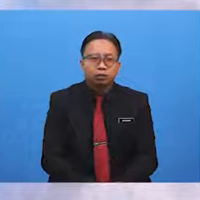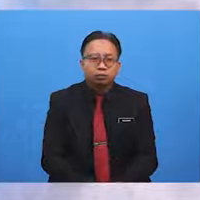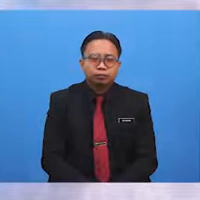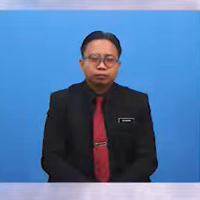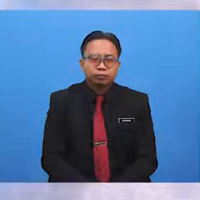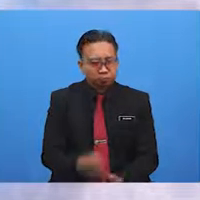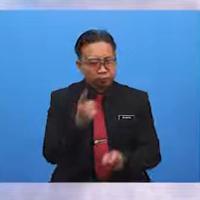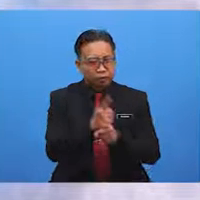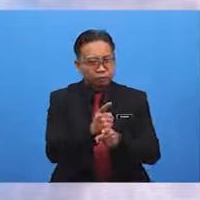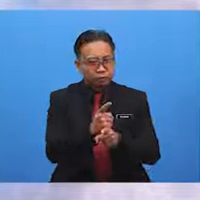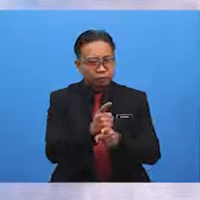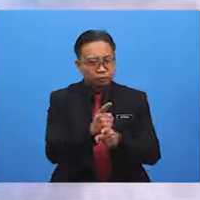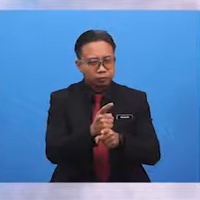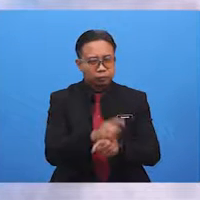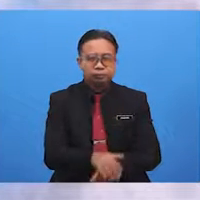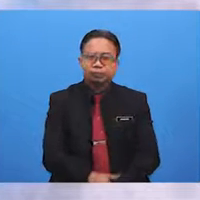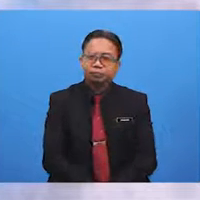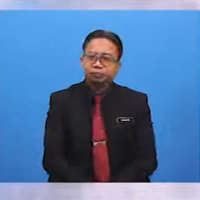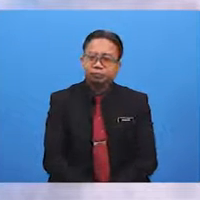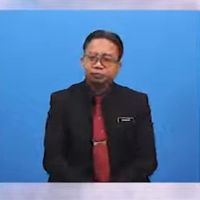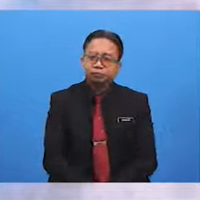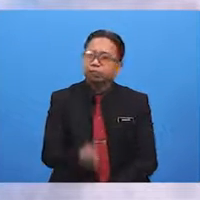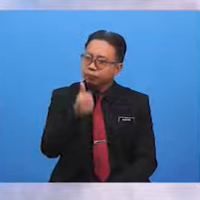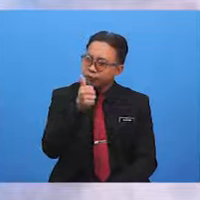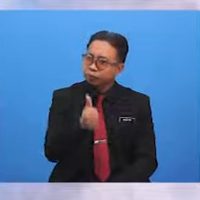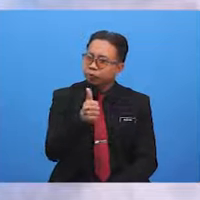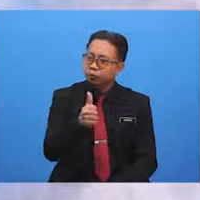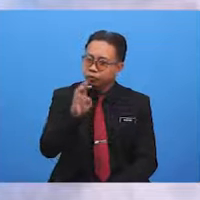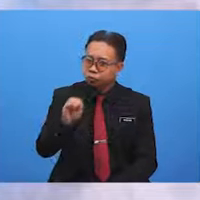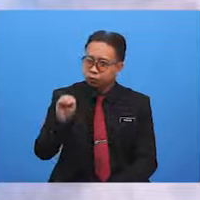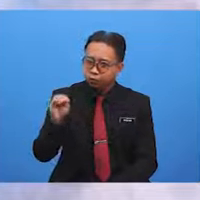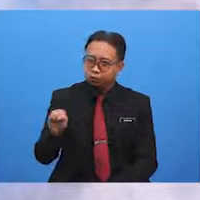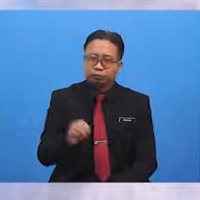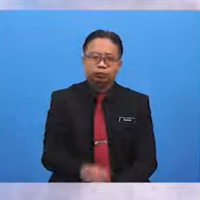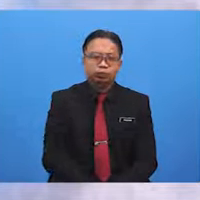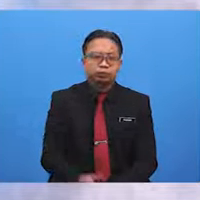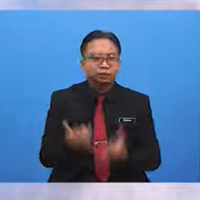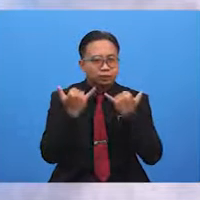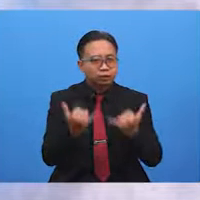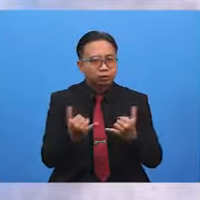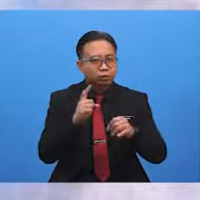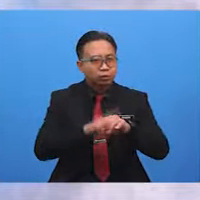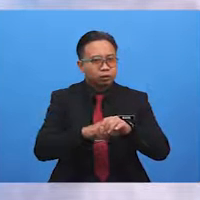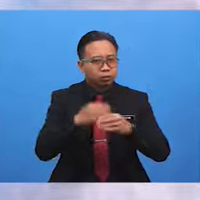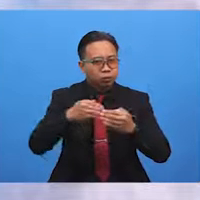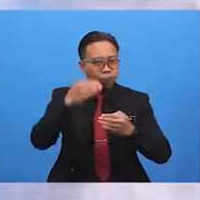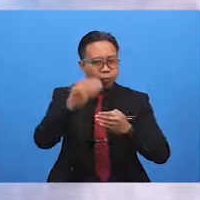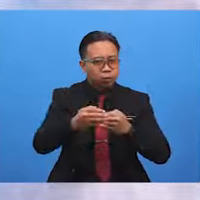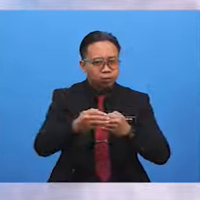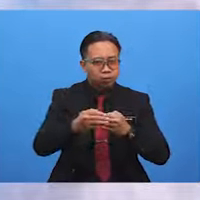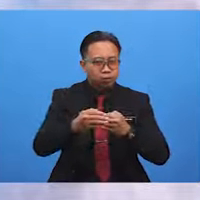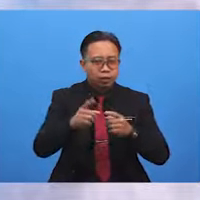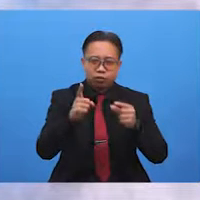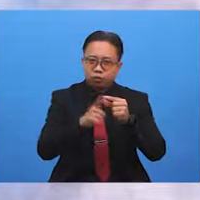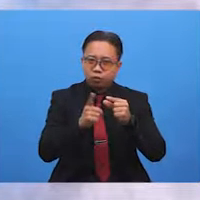correct? Good job, students. Now, it's time we move on to the next